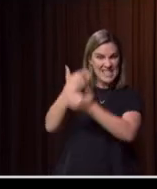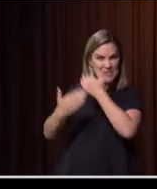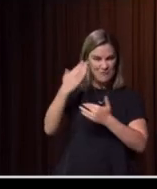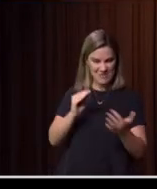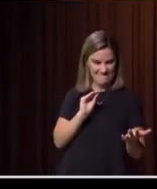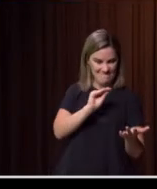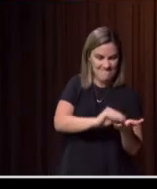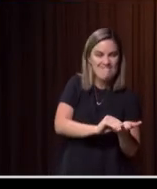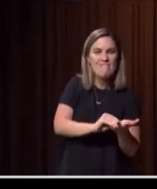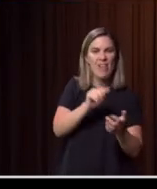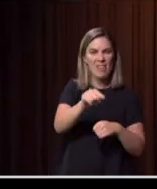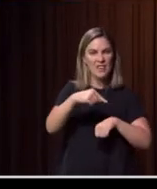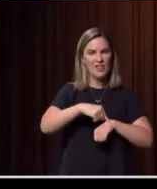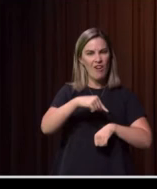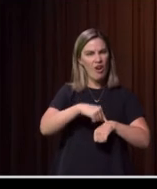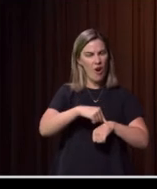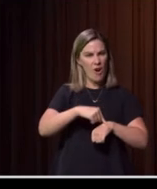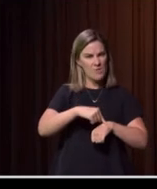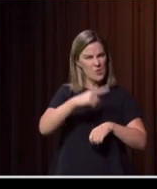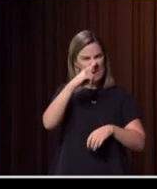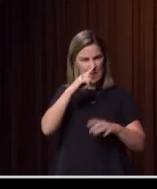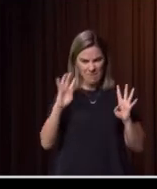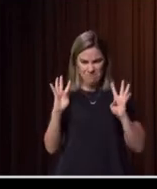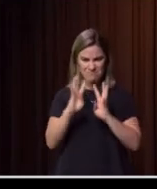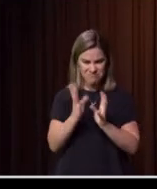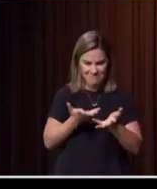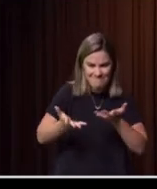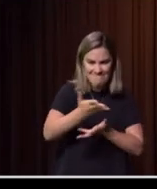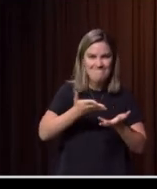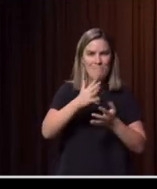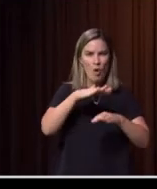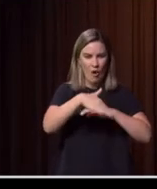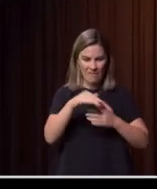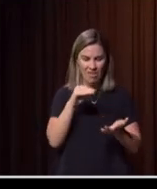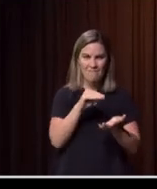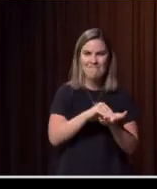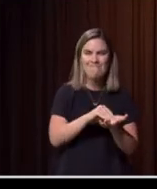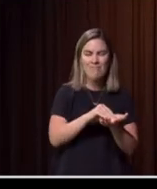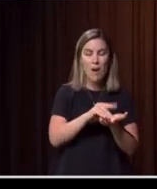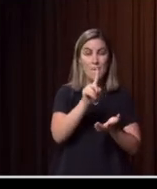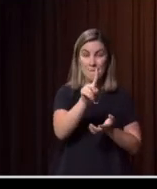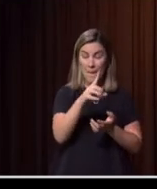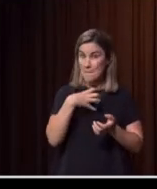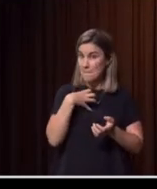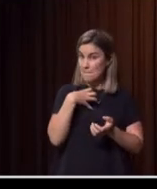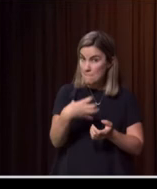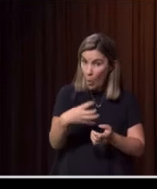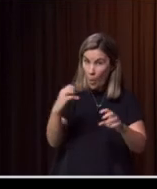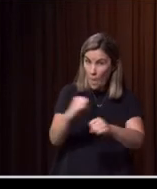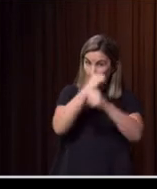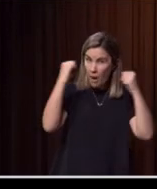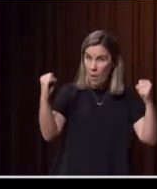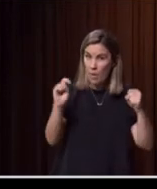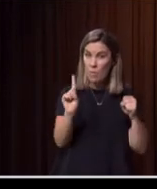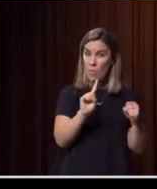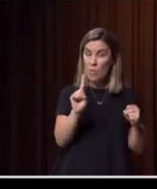page because people have taken the time. But something so more powerful than that was catching up with the people on the evening. This is only